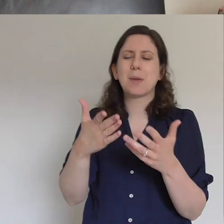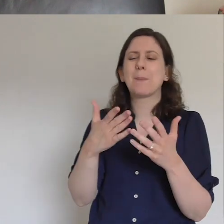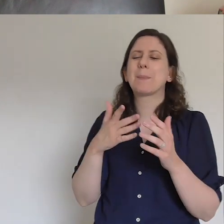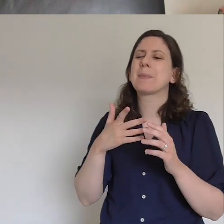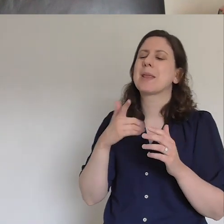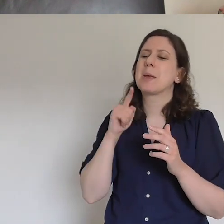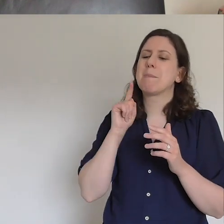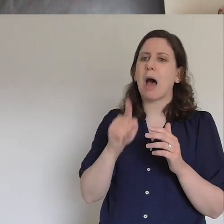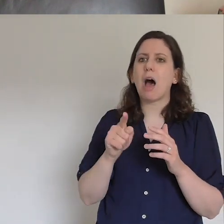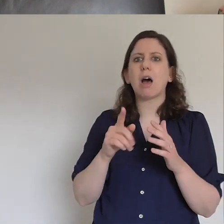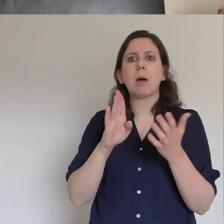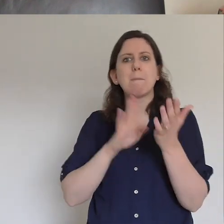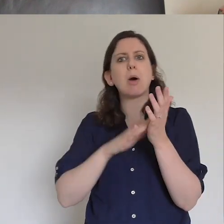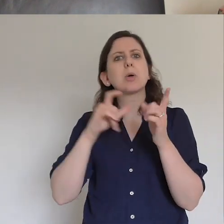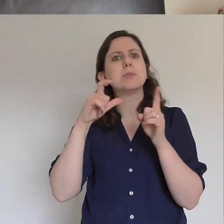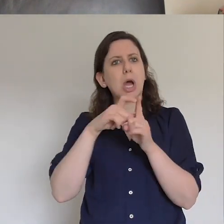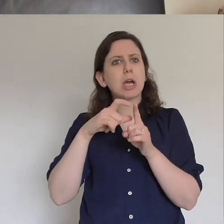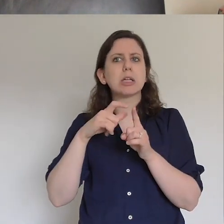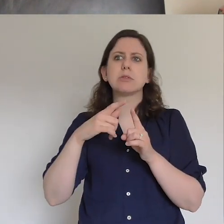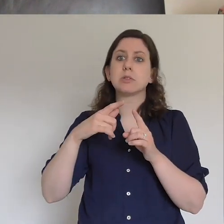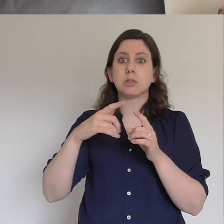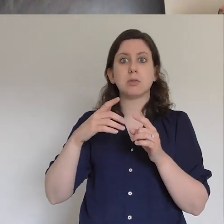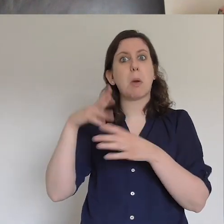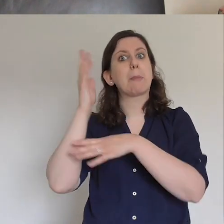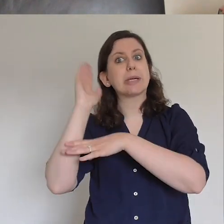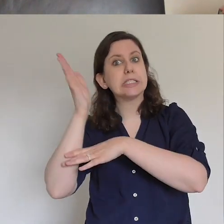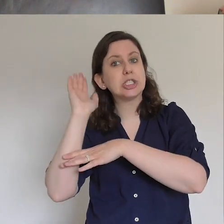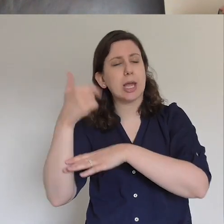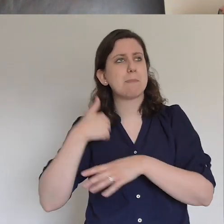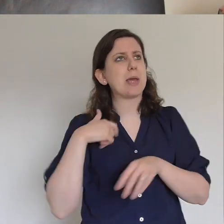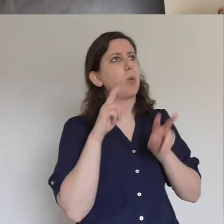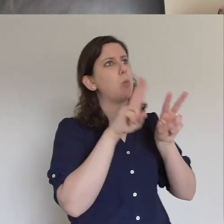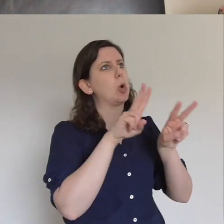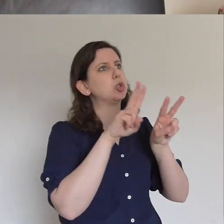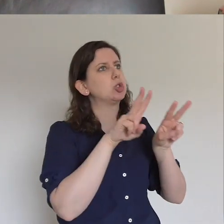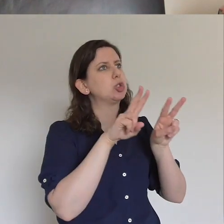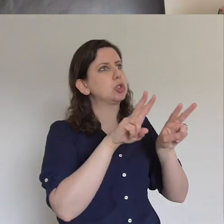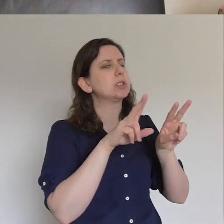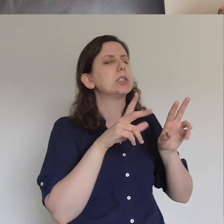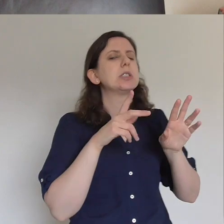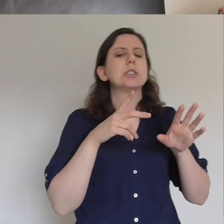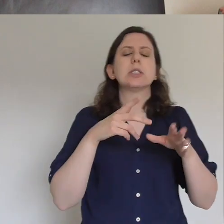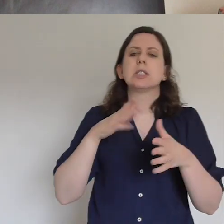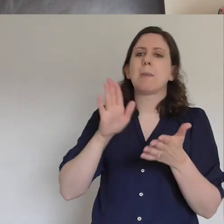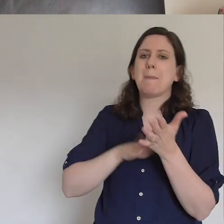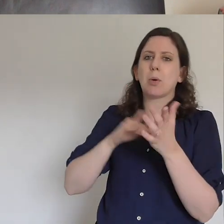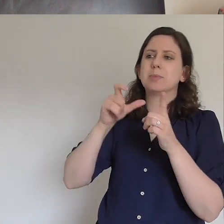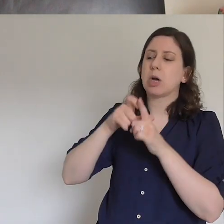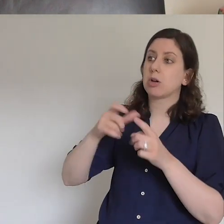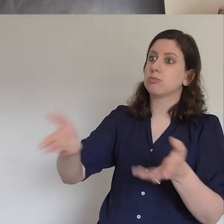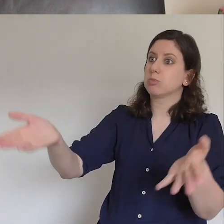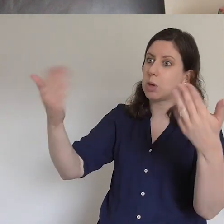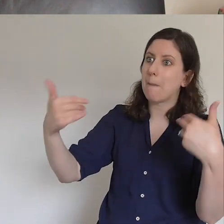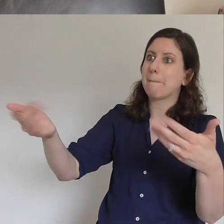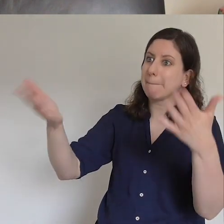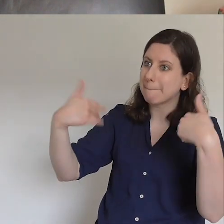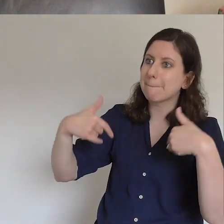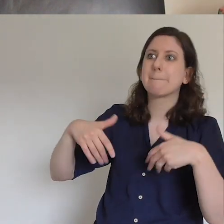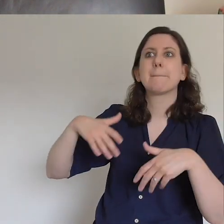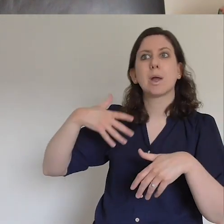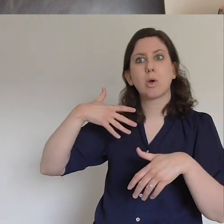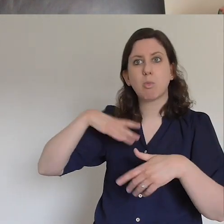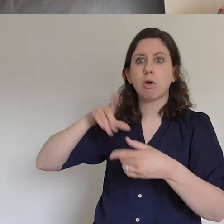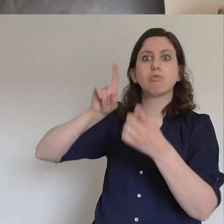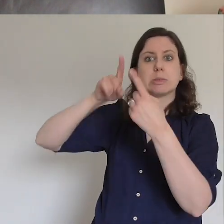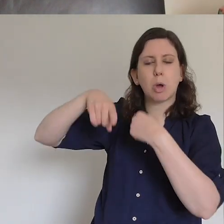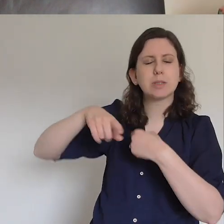culture and call people forward if they wanted to stand out in culture, I don't often respond to talks I'm usually giving them strikes me as the height of preaching arrogance to give a talk and